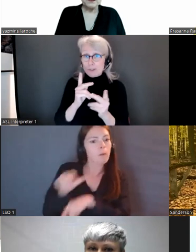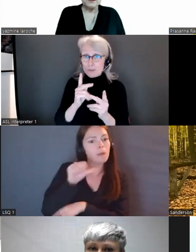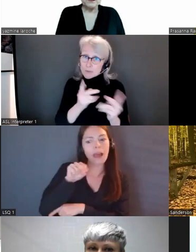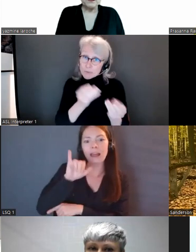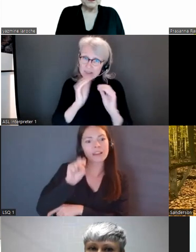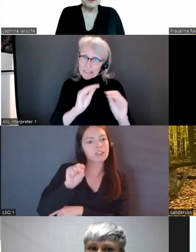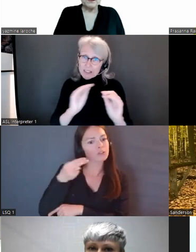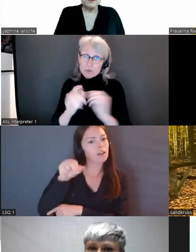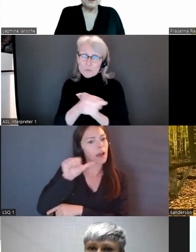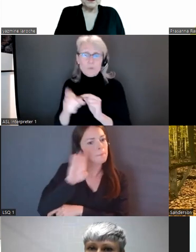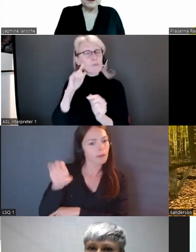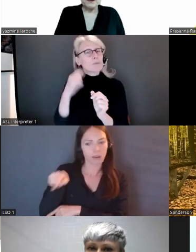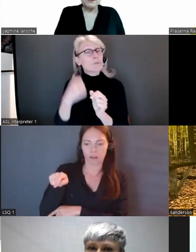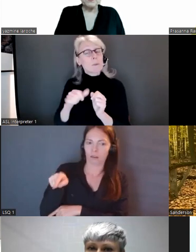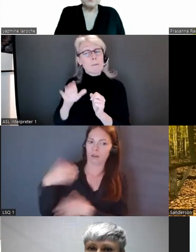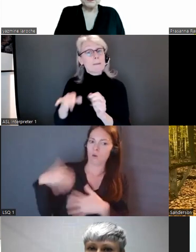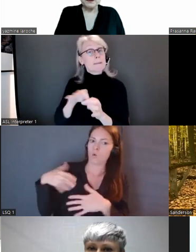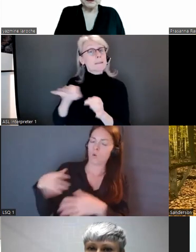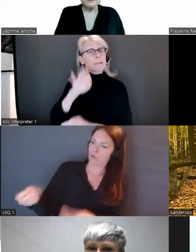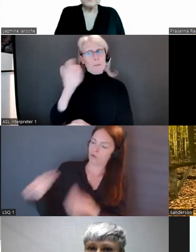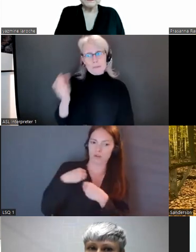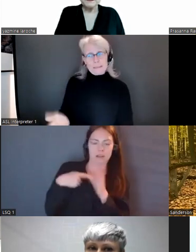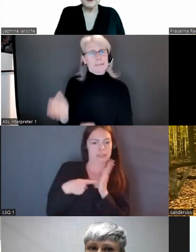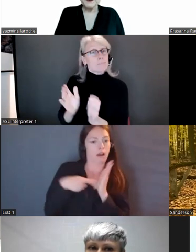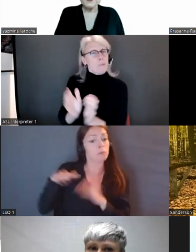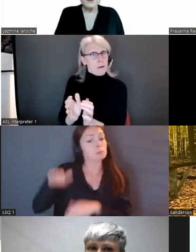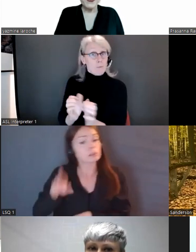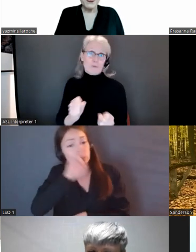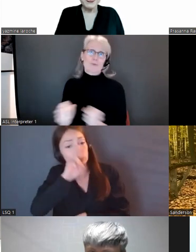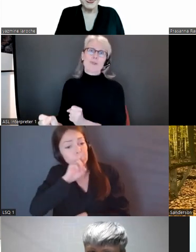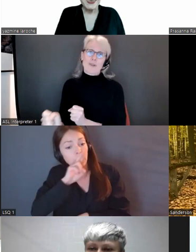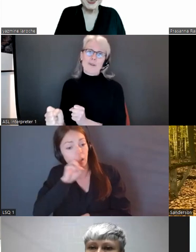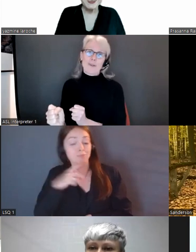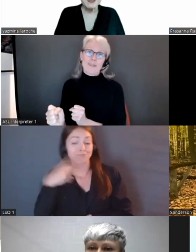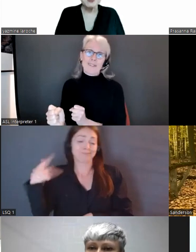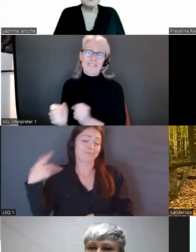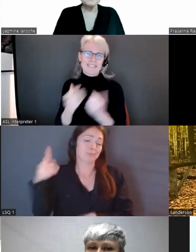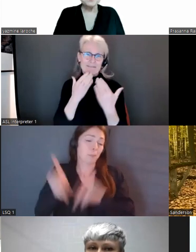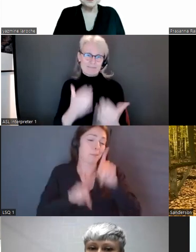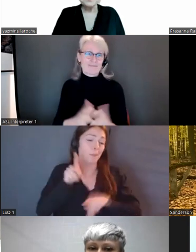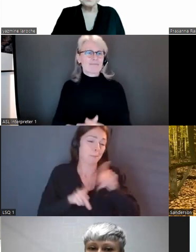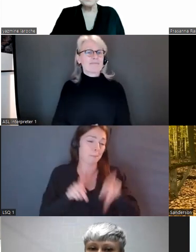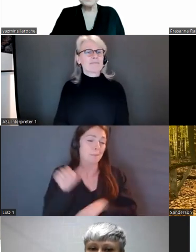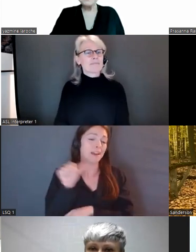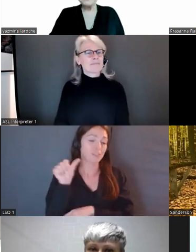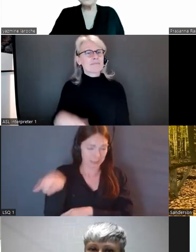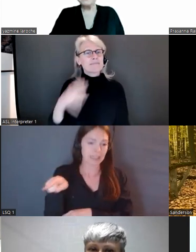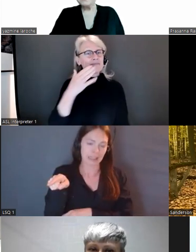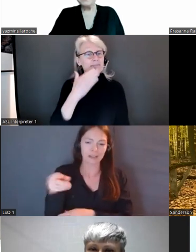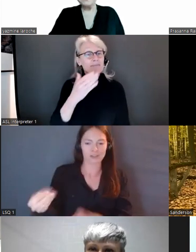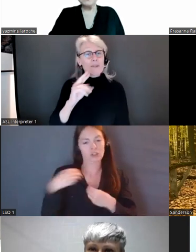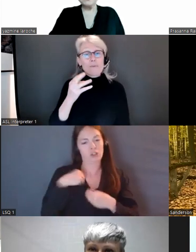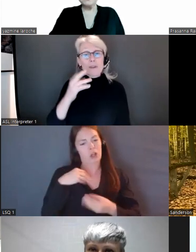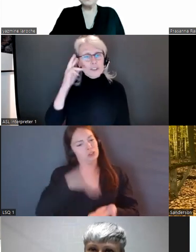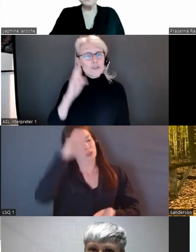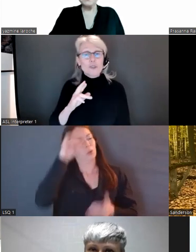and keep in mind the spirit of the muskrat. Thank you. Thank you, Rachel. Welcome, everyone. Thank